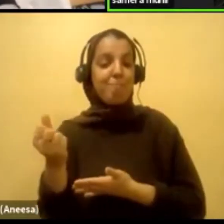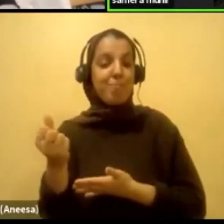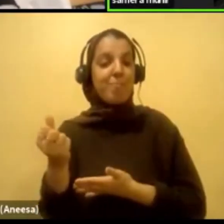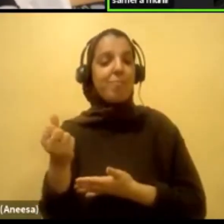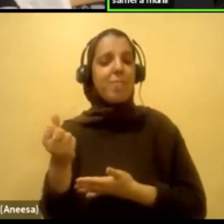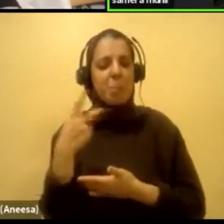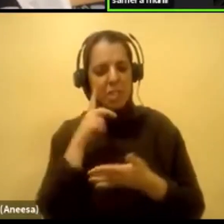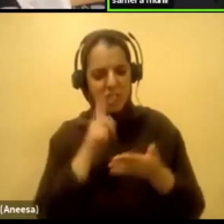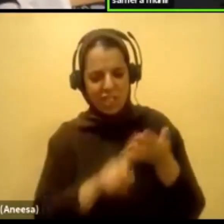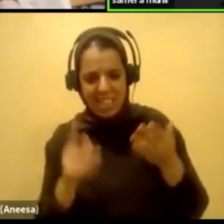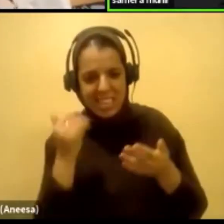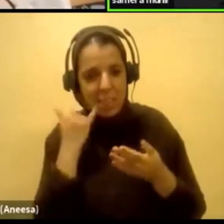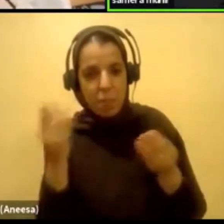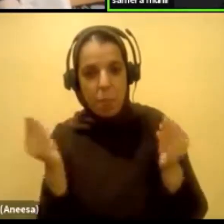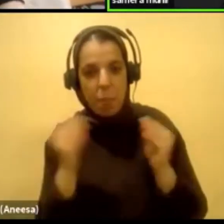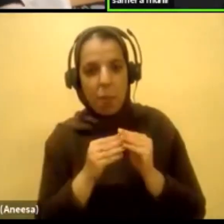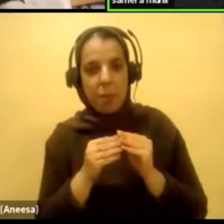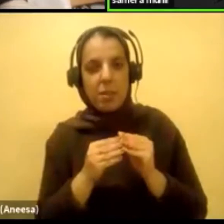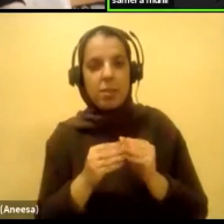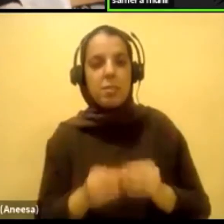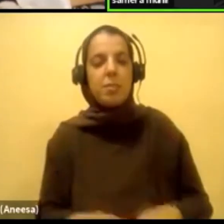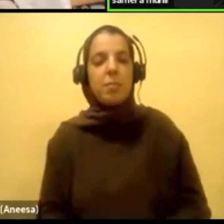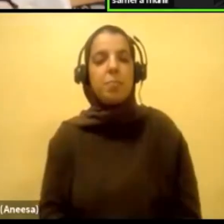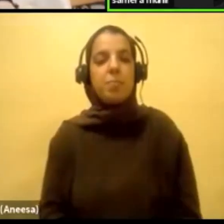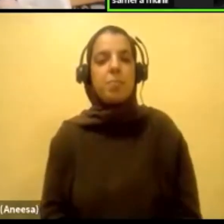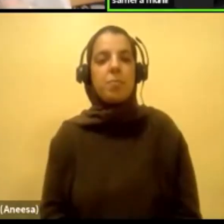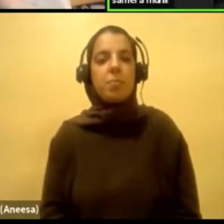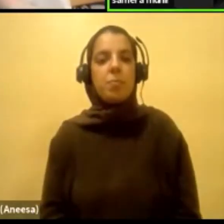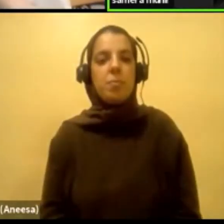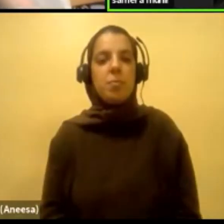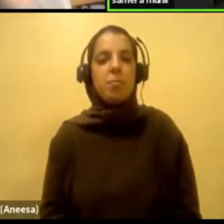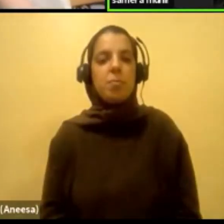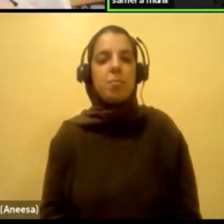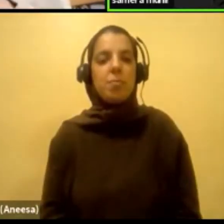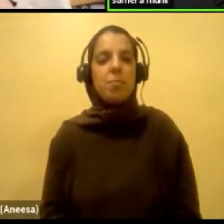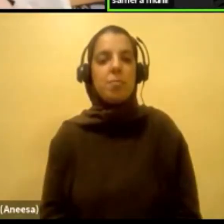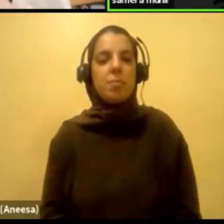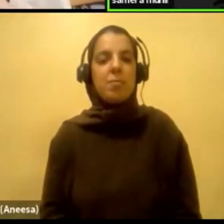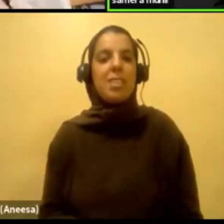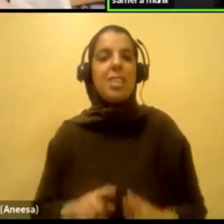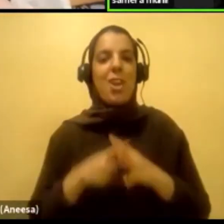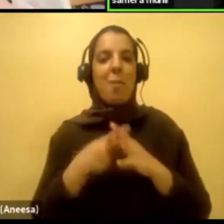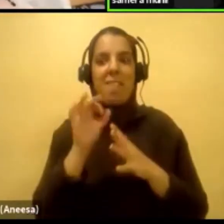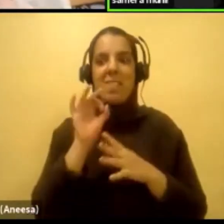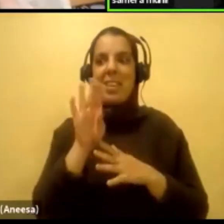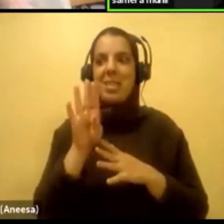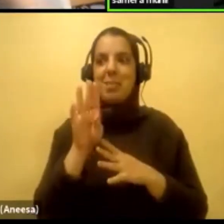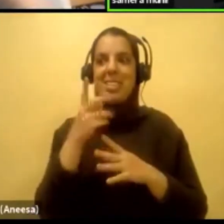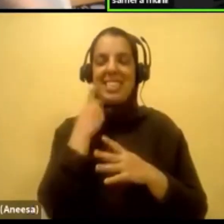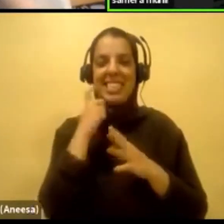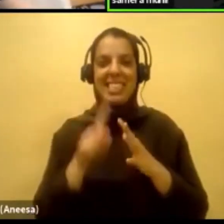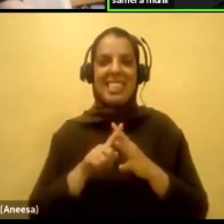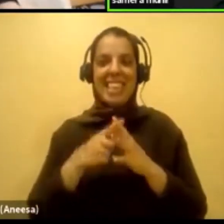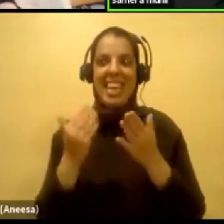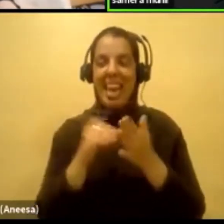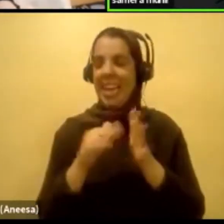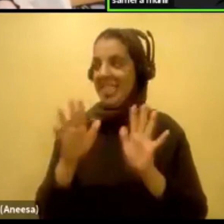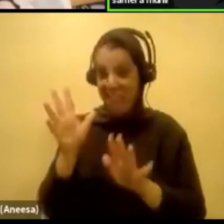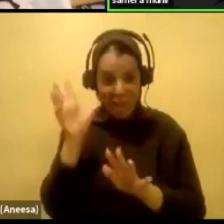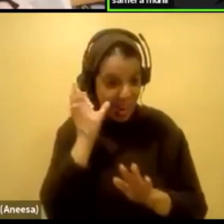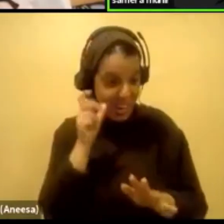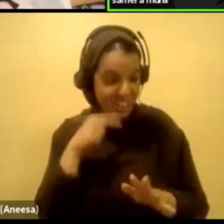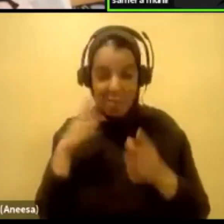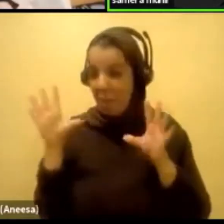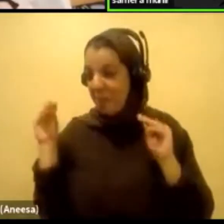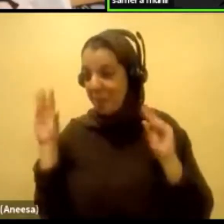just going to see. Yeah. Okay. Yeah. It just started. My Facebook just started. I don't know if you guys heard that in the background, but,